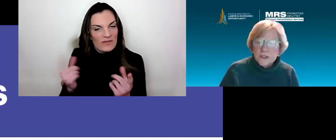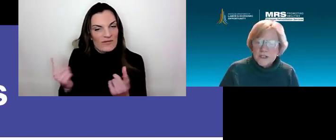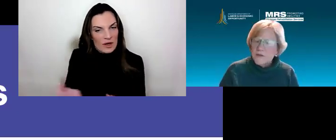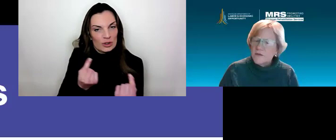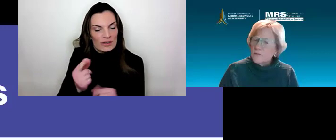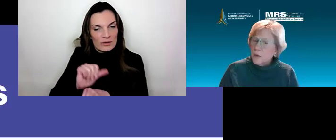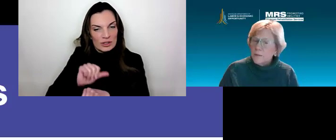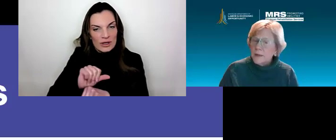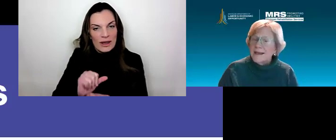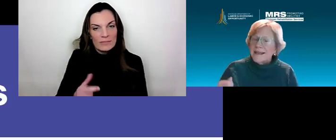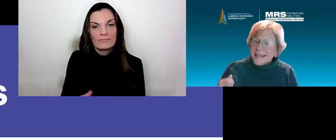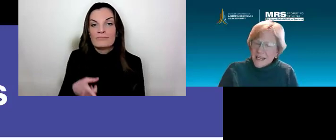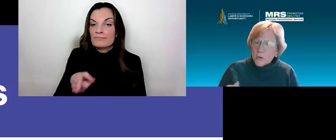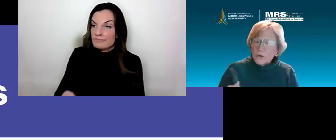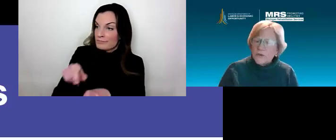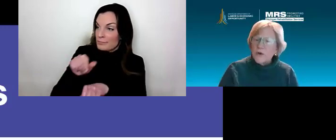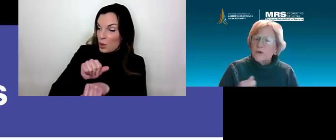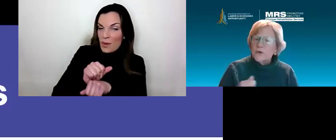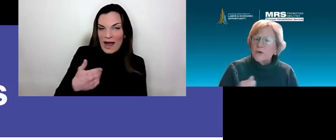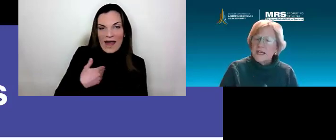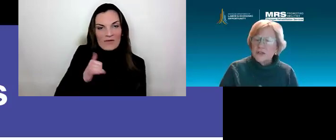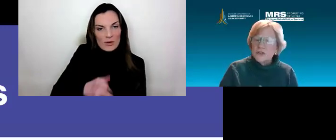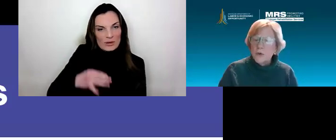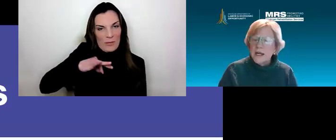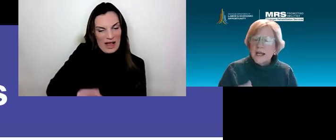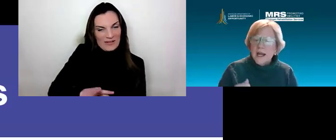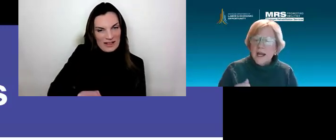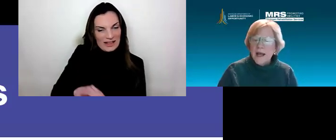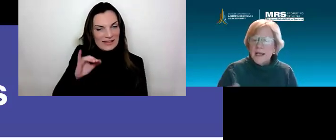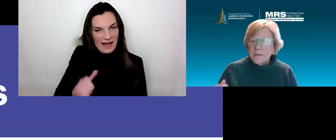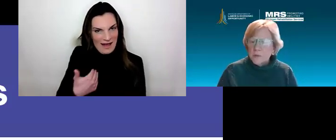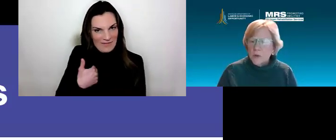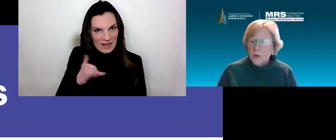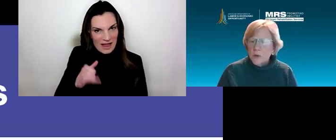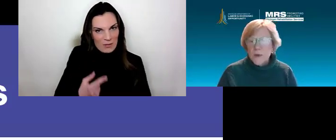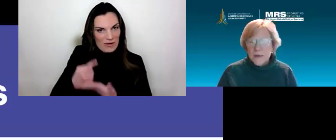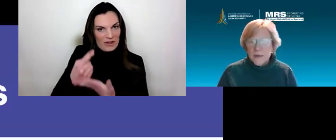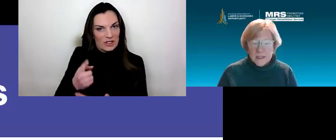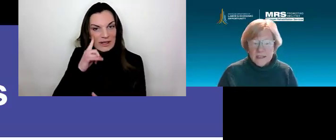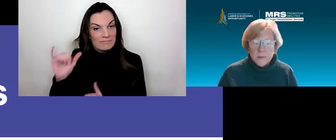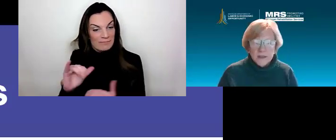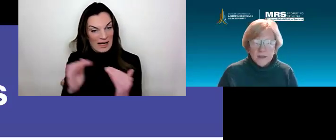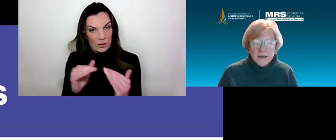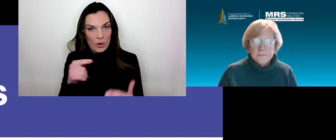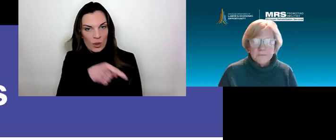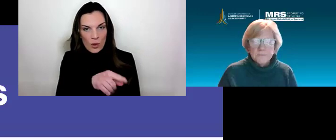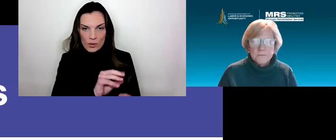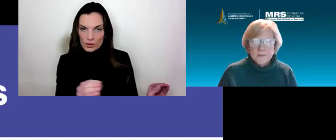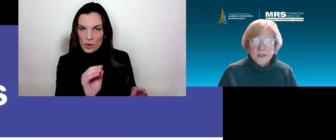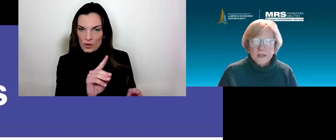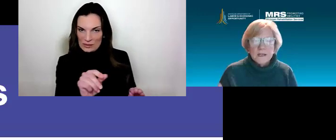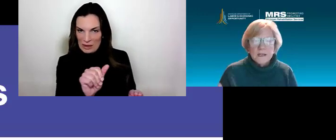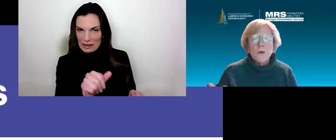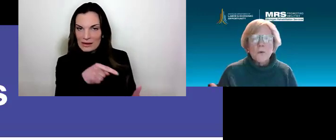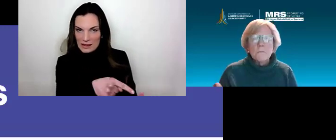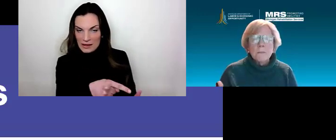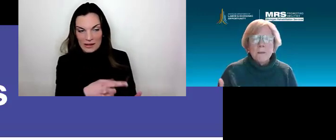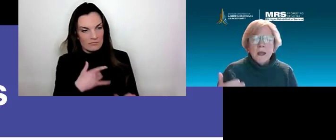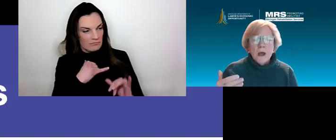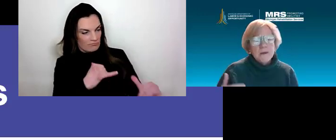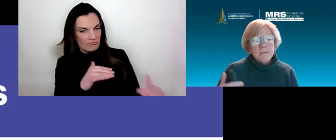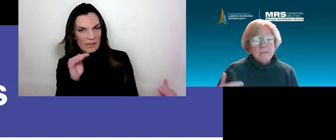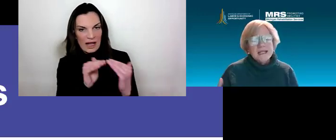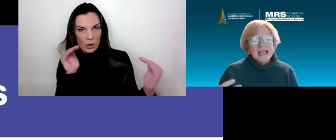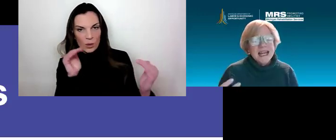and privileges of employment equal to those enjoyed by employees without disabilities. So,